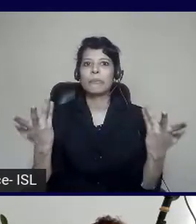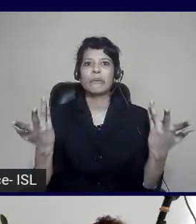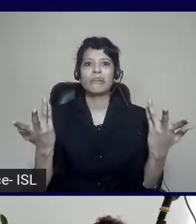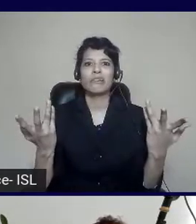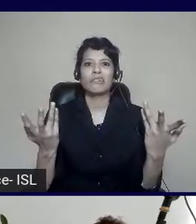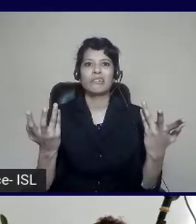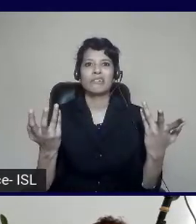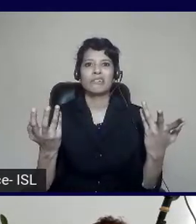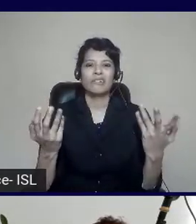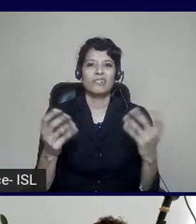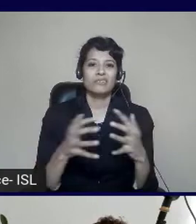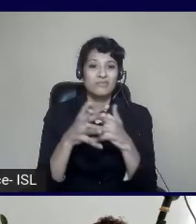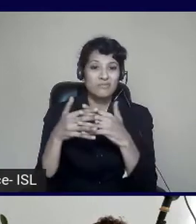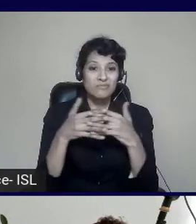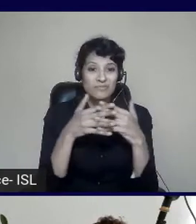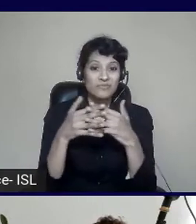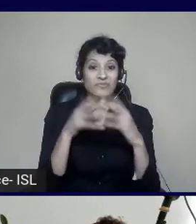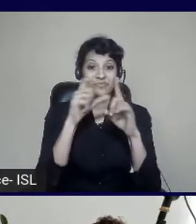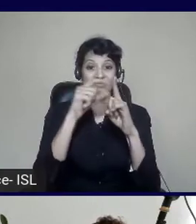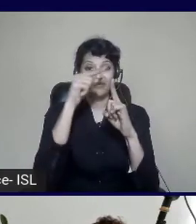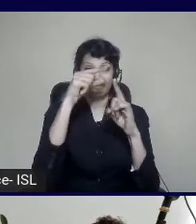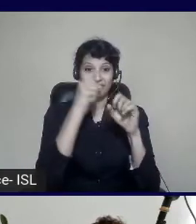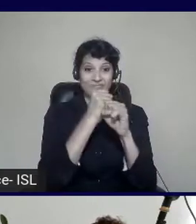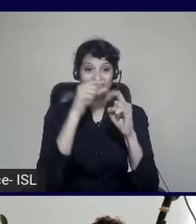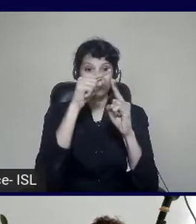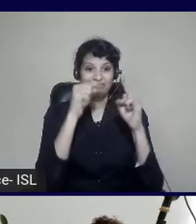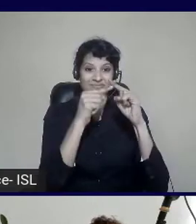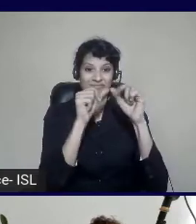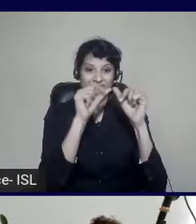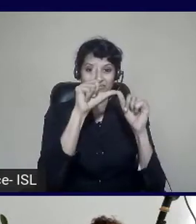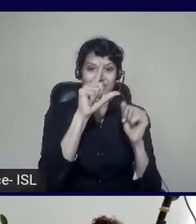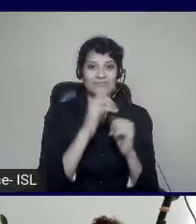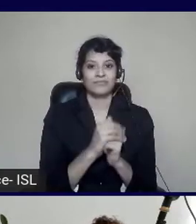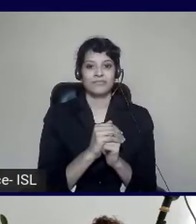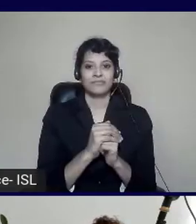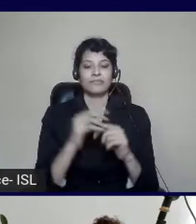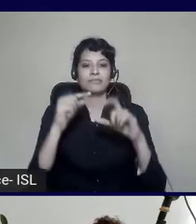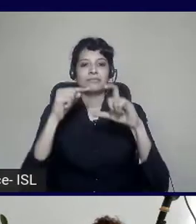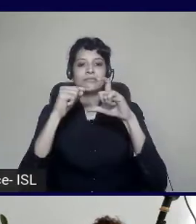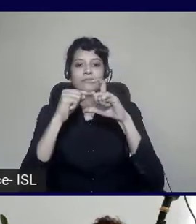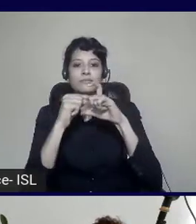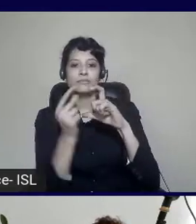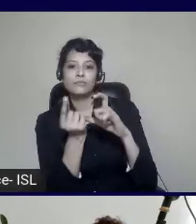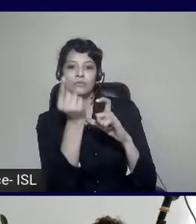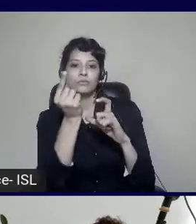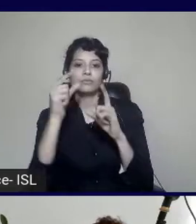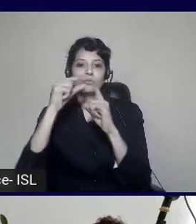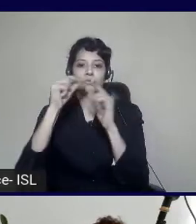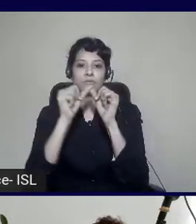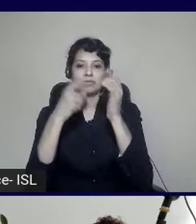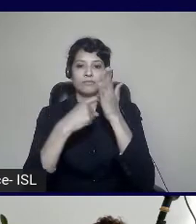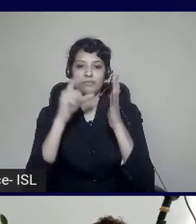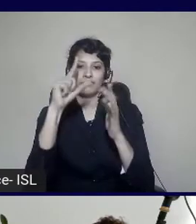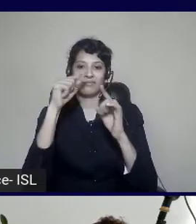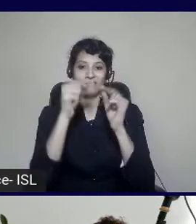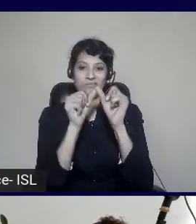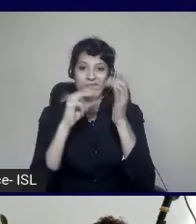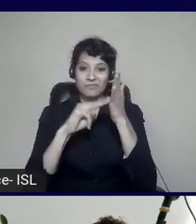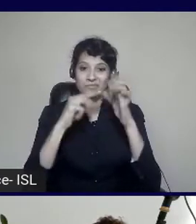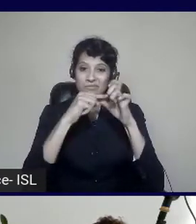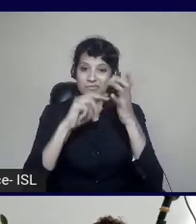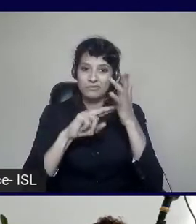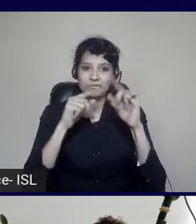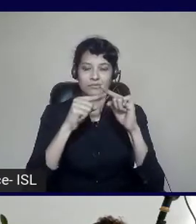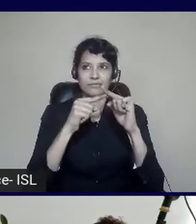21st Century Digital Experience Act and also coupled with the EU Parliament Directive on Digital Accessibility that says by this year,